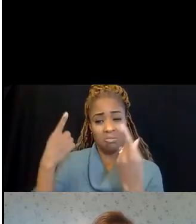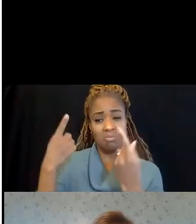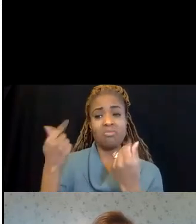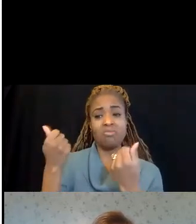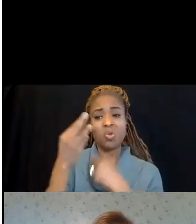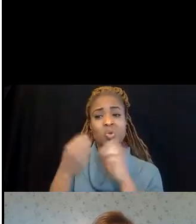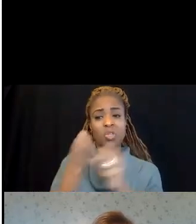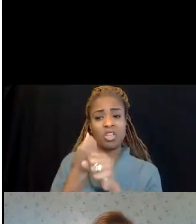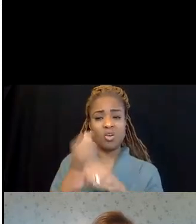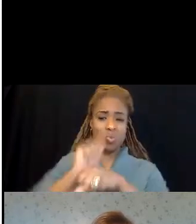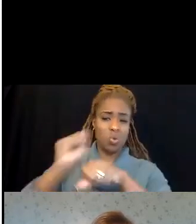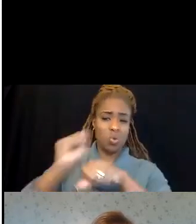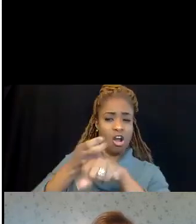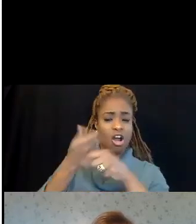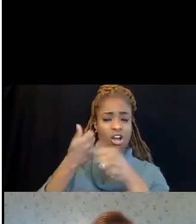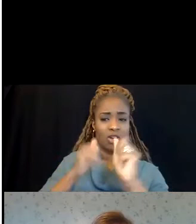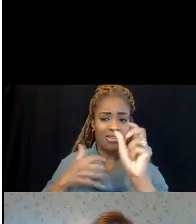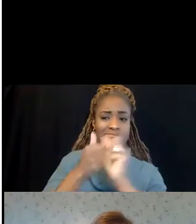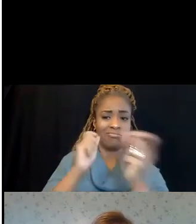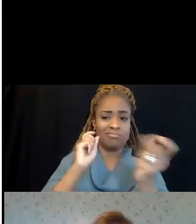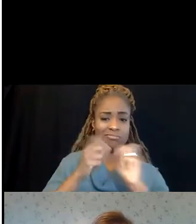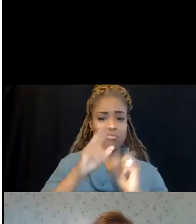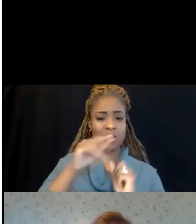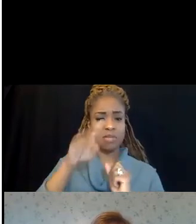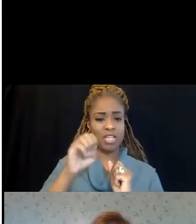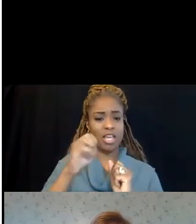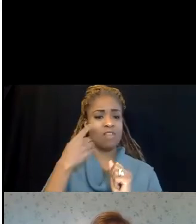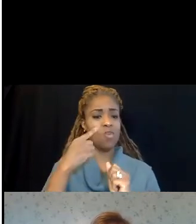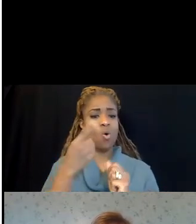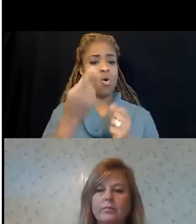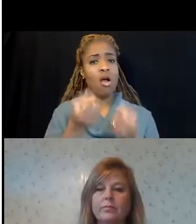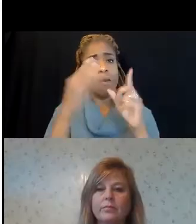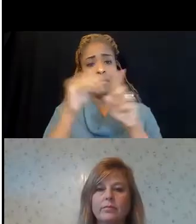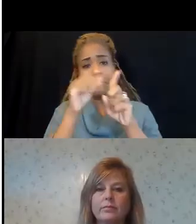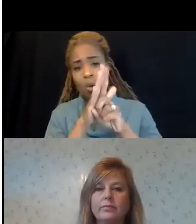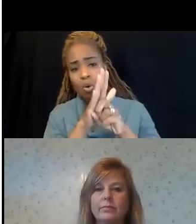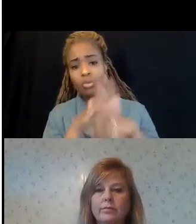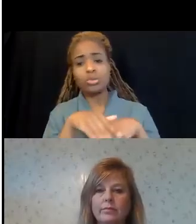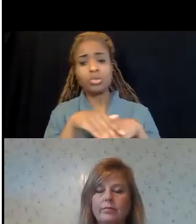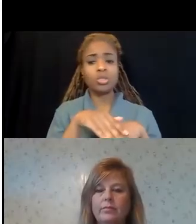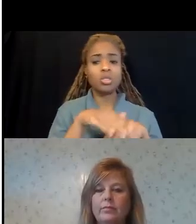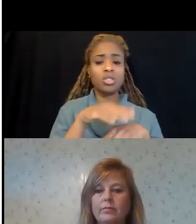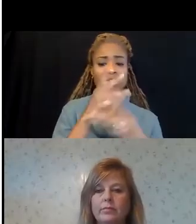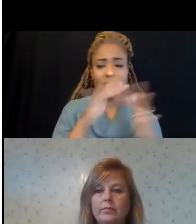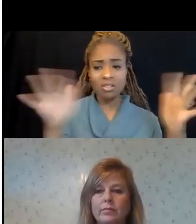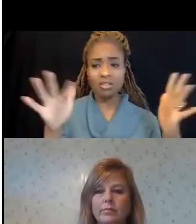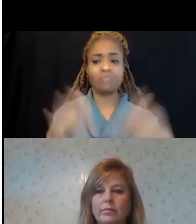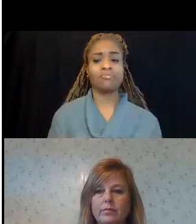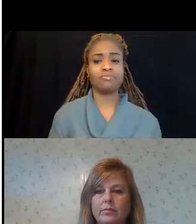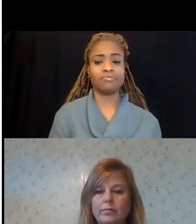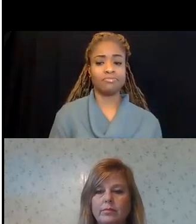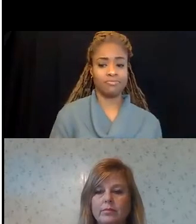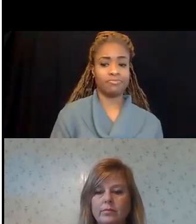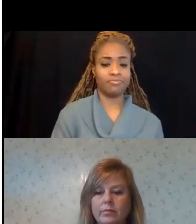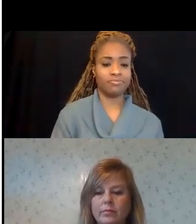update the standards for lead and how much exposure an employee could have. The last one